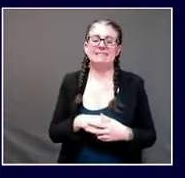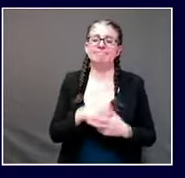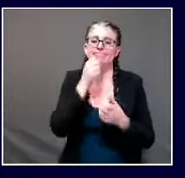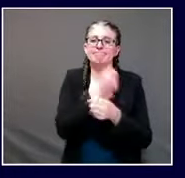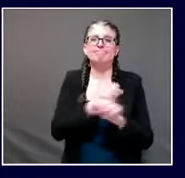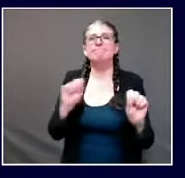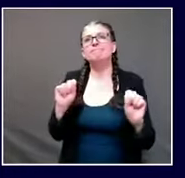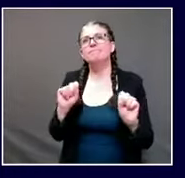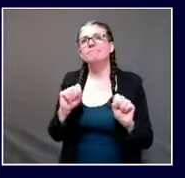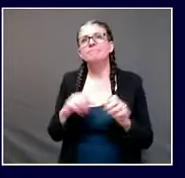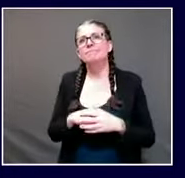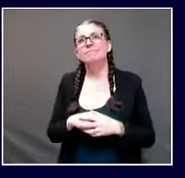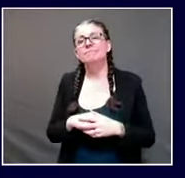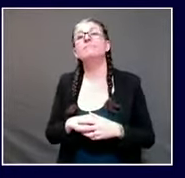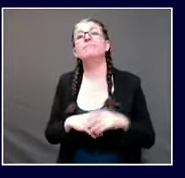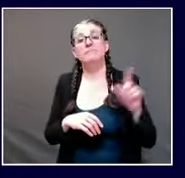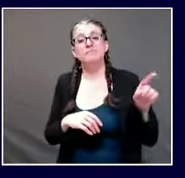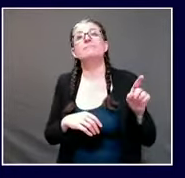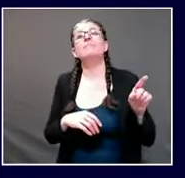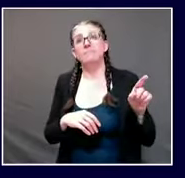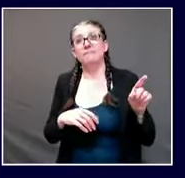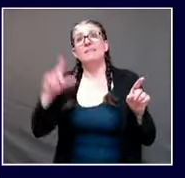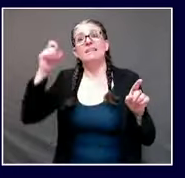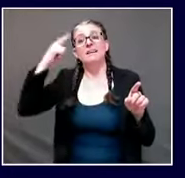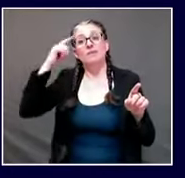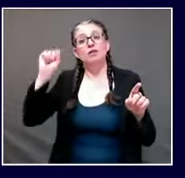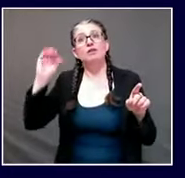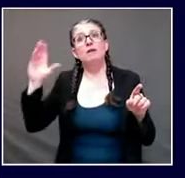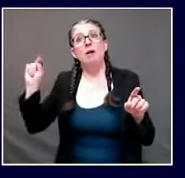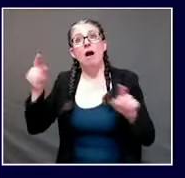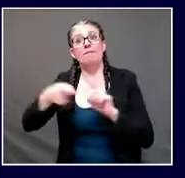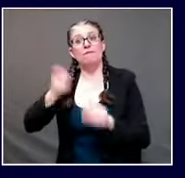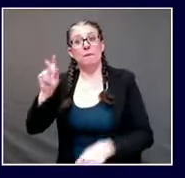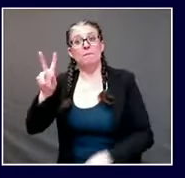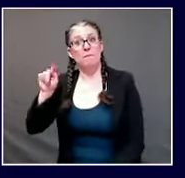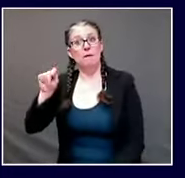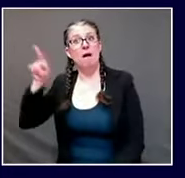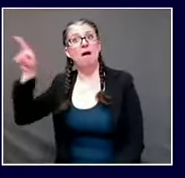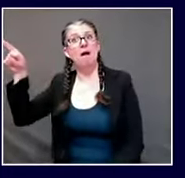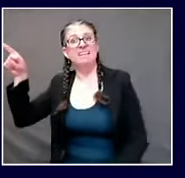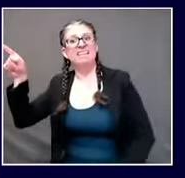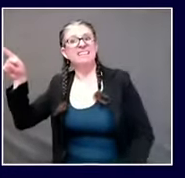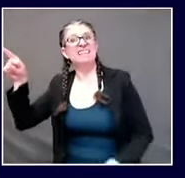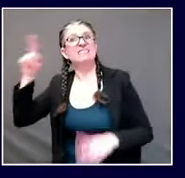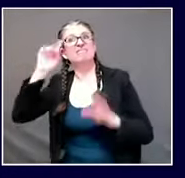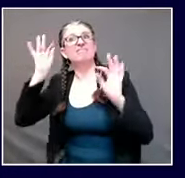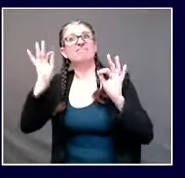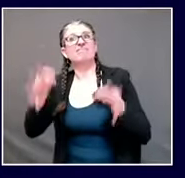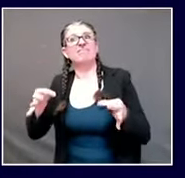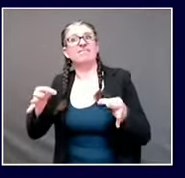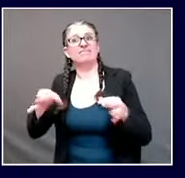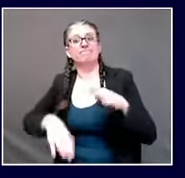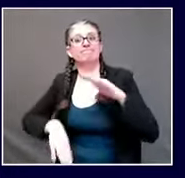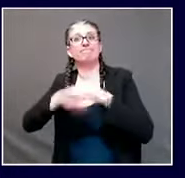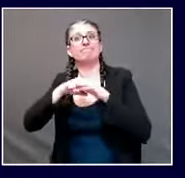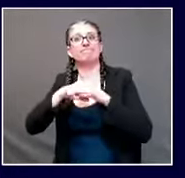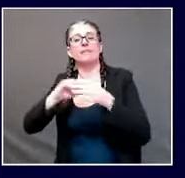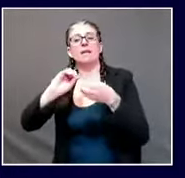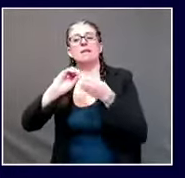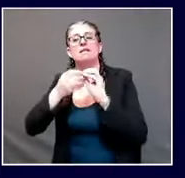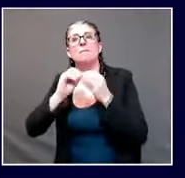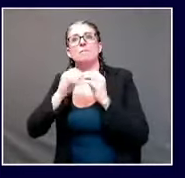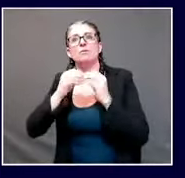that anything that's being considered here in our state at this time um thanks banning indoor